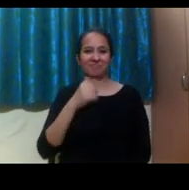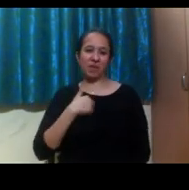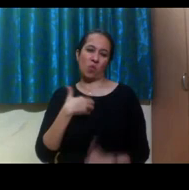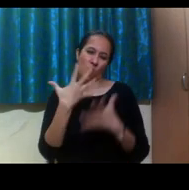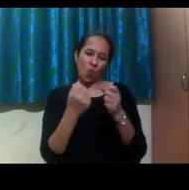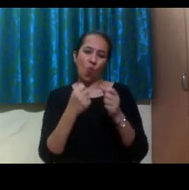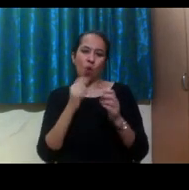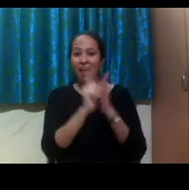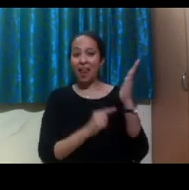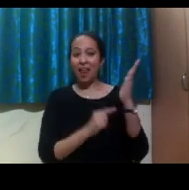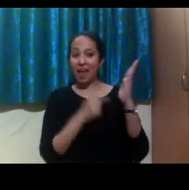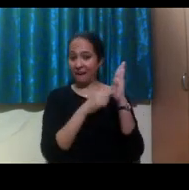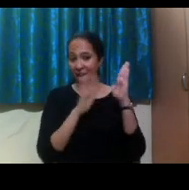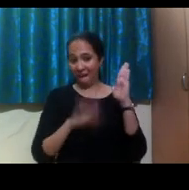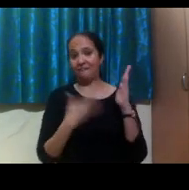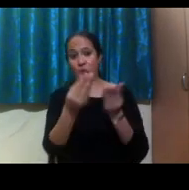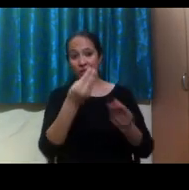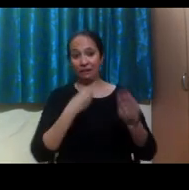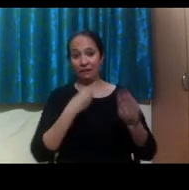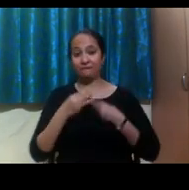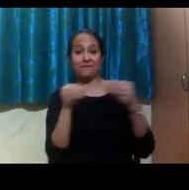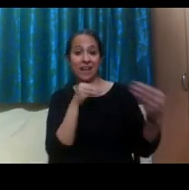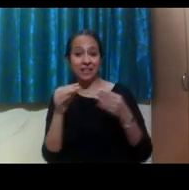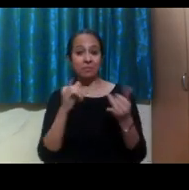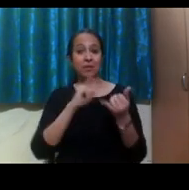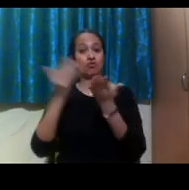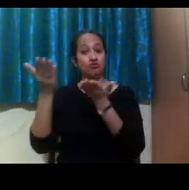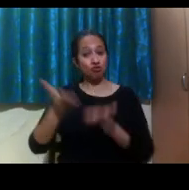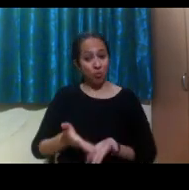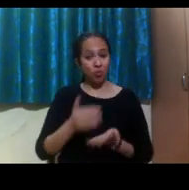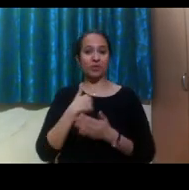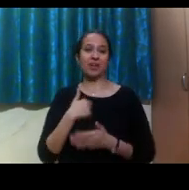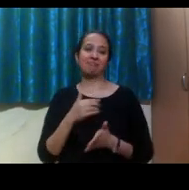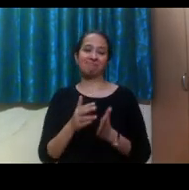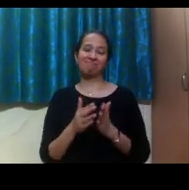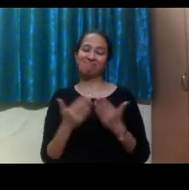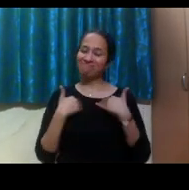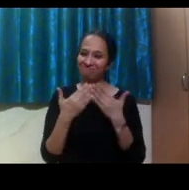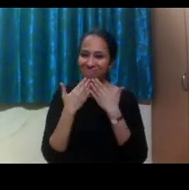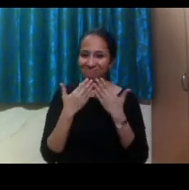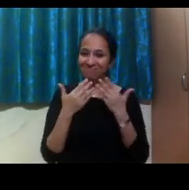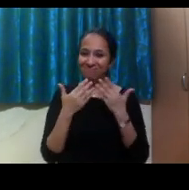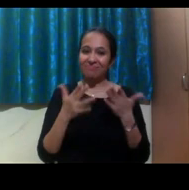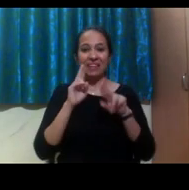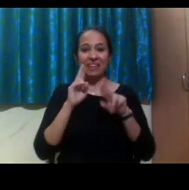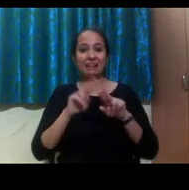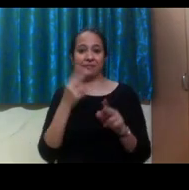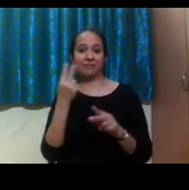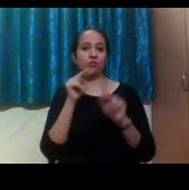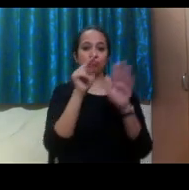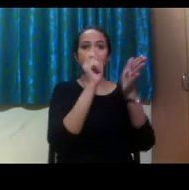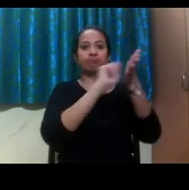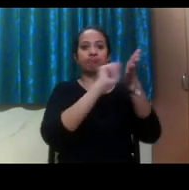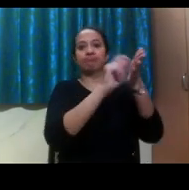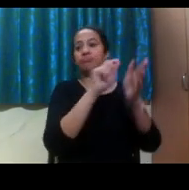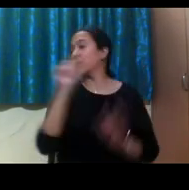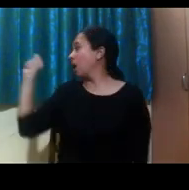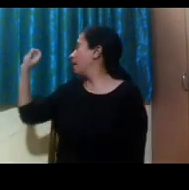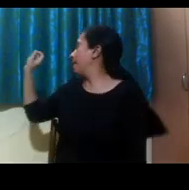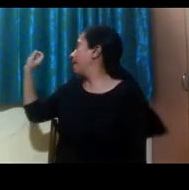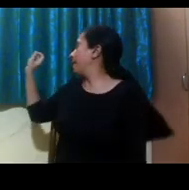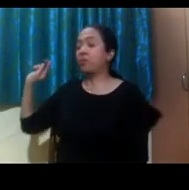from the disability office. And I would appreciate it if you could turn around and face us when you're talking.